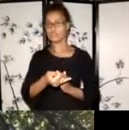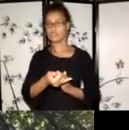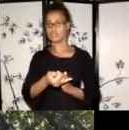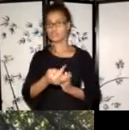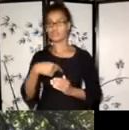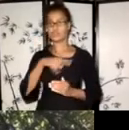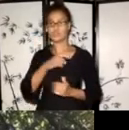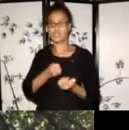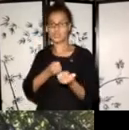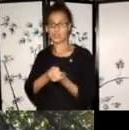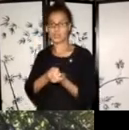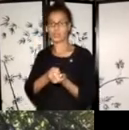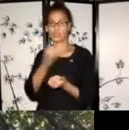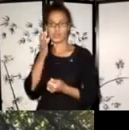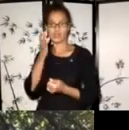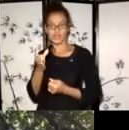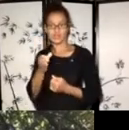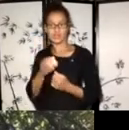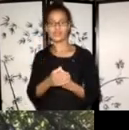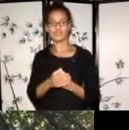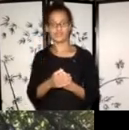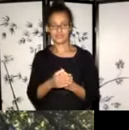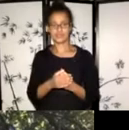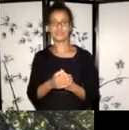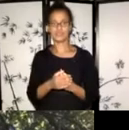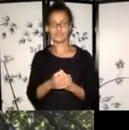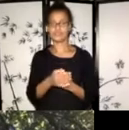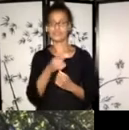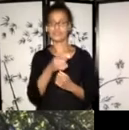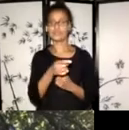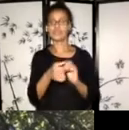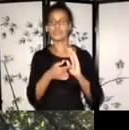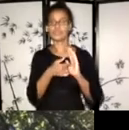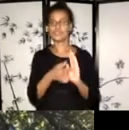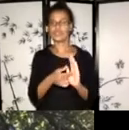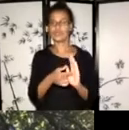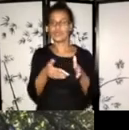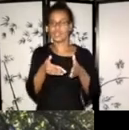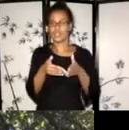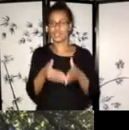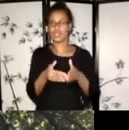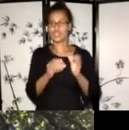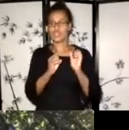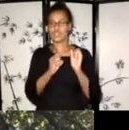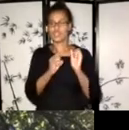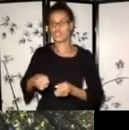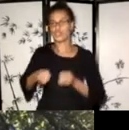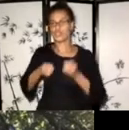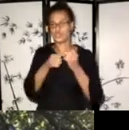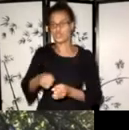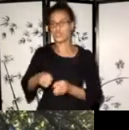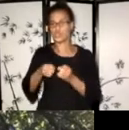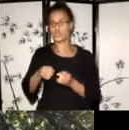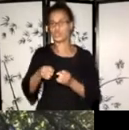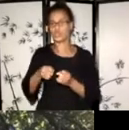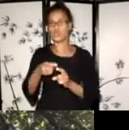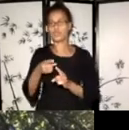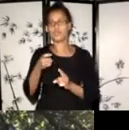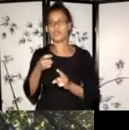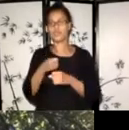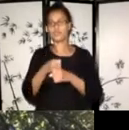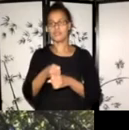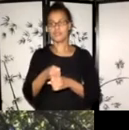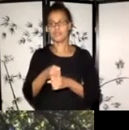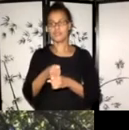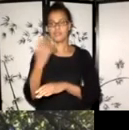support for. So this one is a birch bark canoe building in the, uh, Anishinaabe Moen, uh, traditional language.